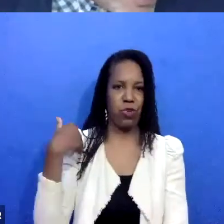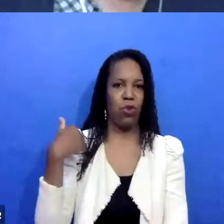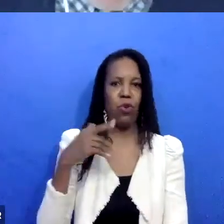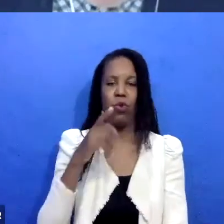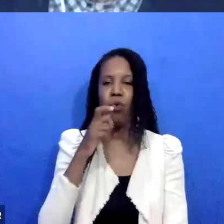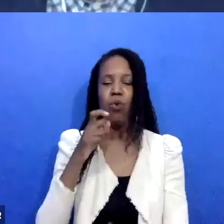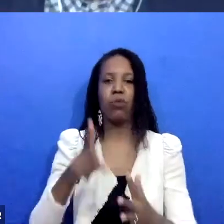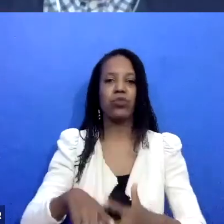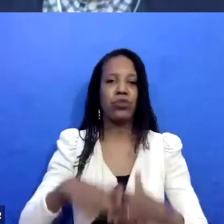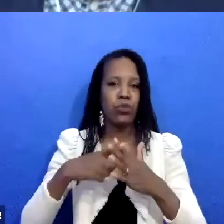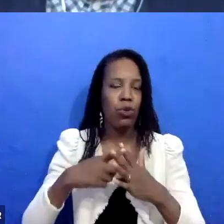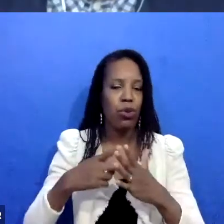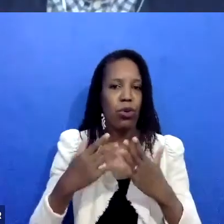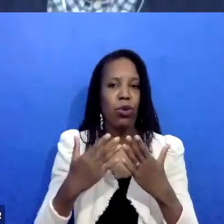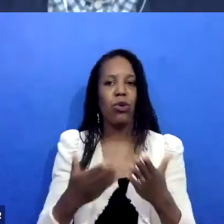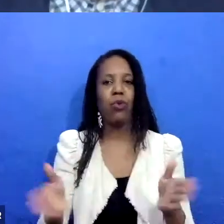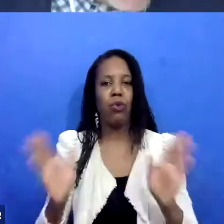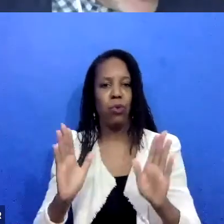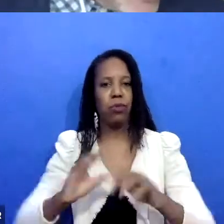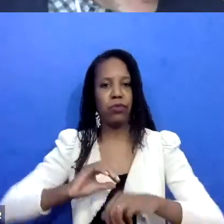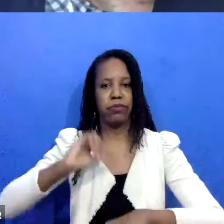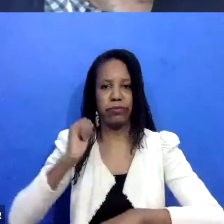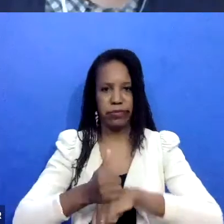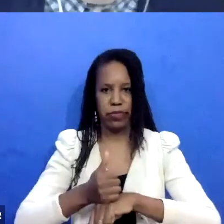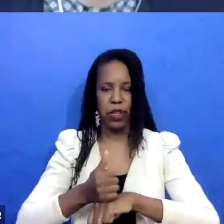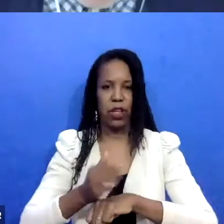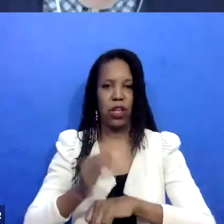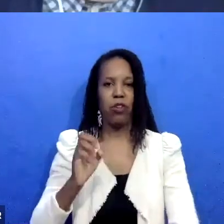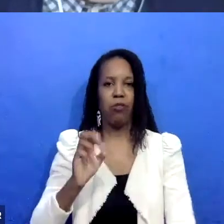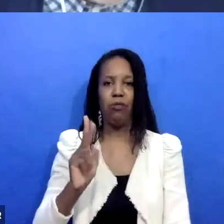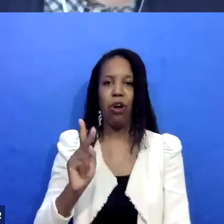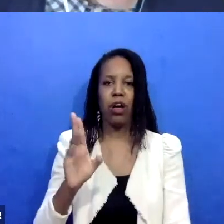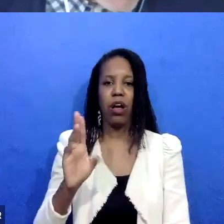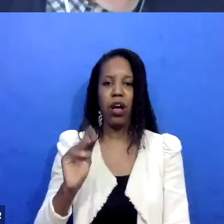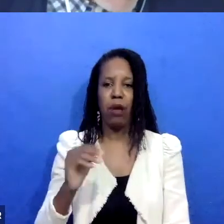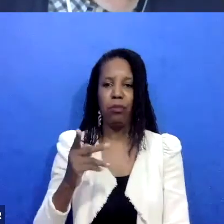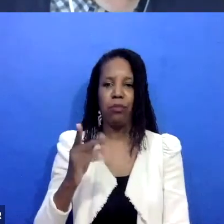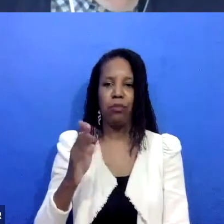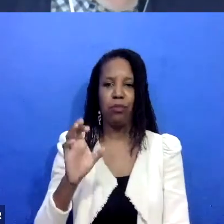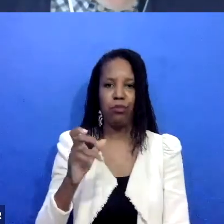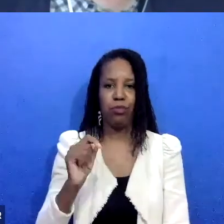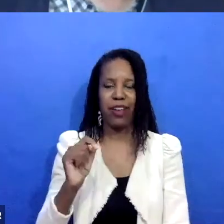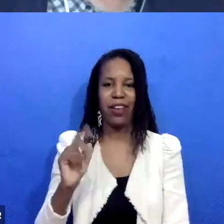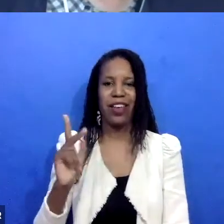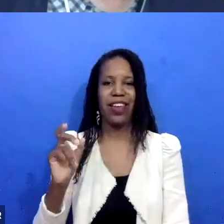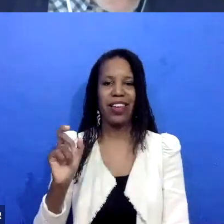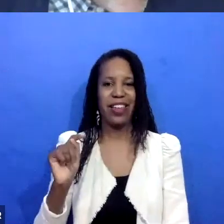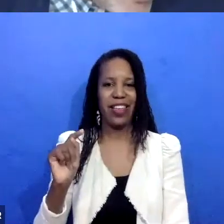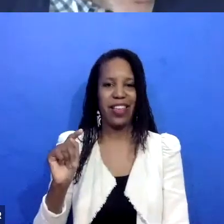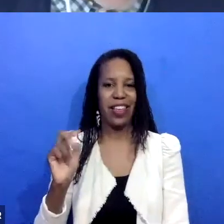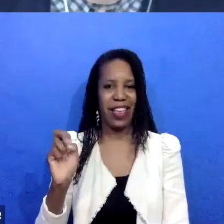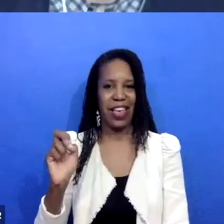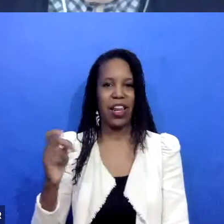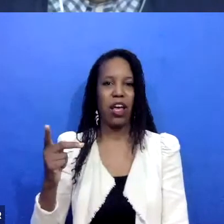influenced by Mark Umbright and Kay Pranis, uh, who were working at the University of Minnesota, um, by, uh,